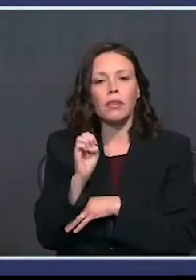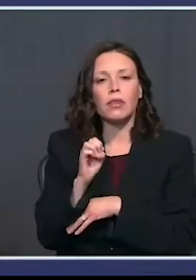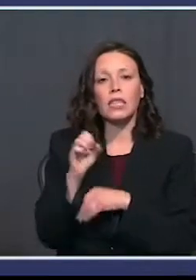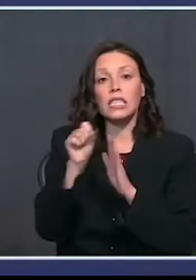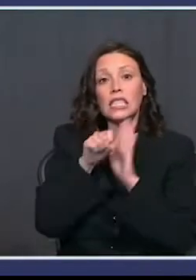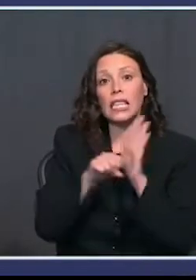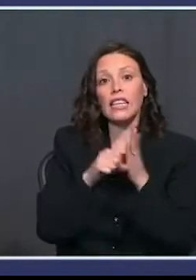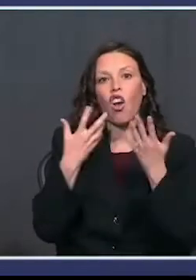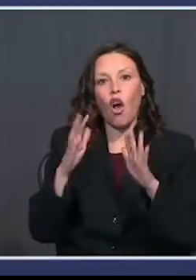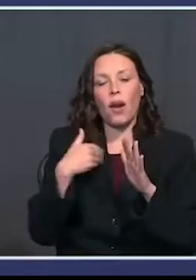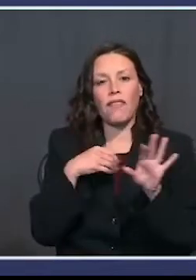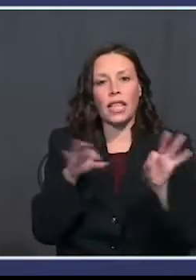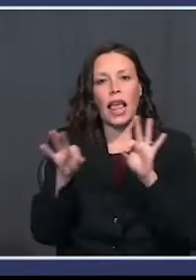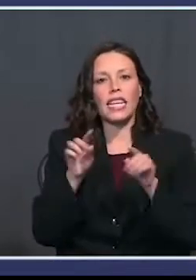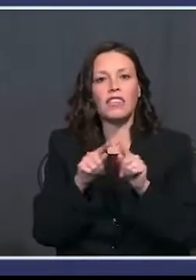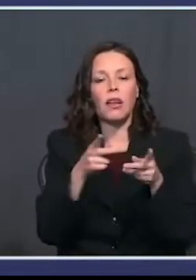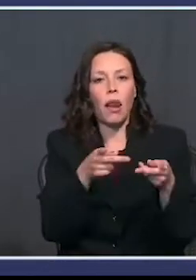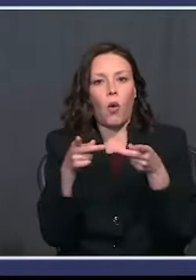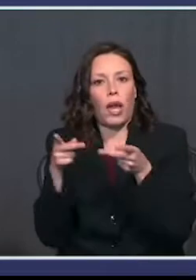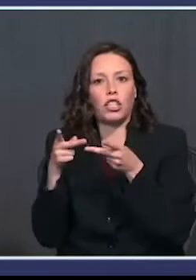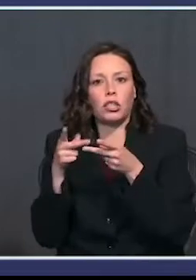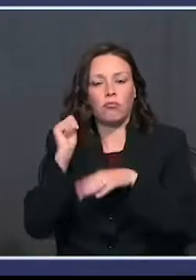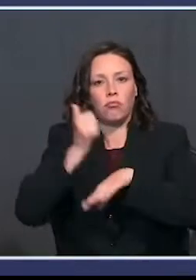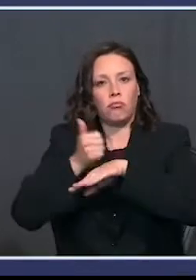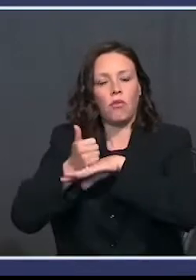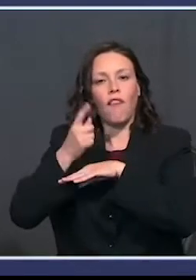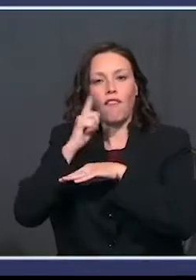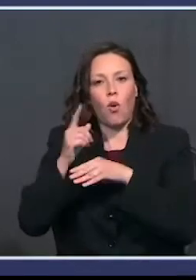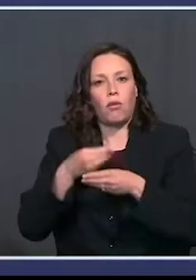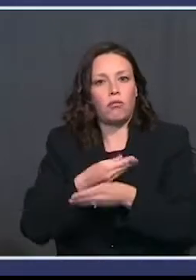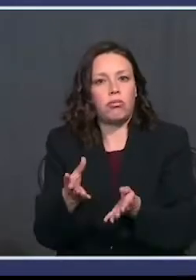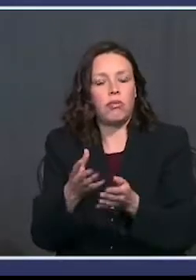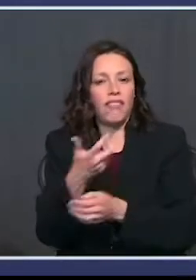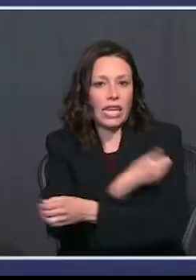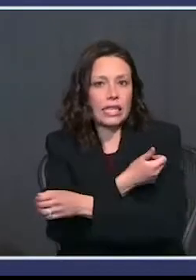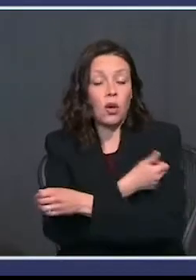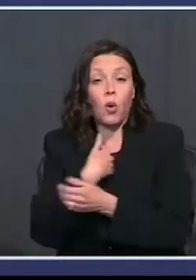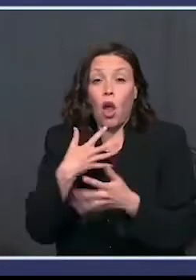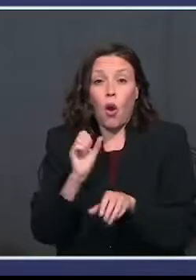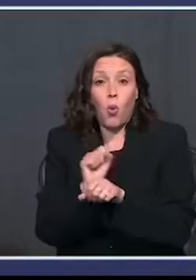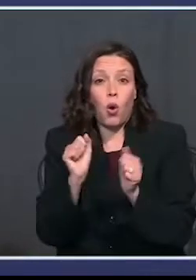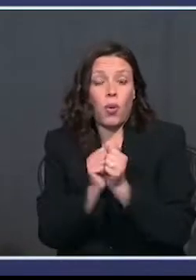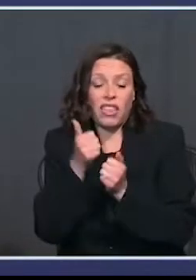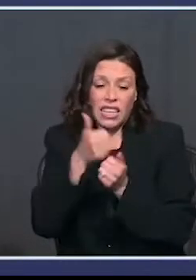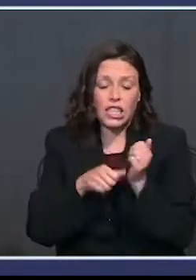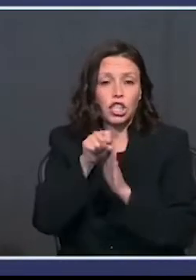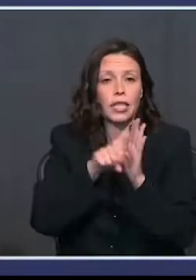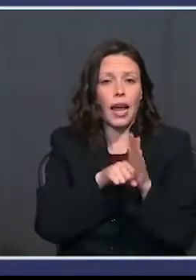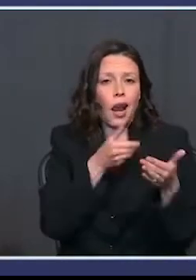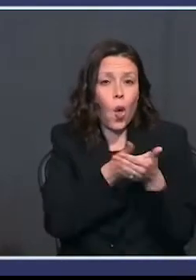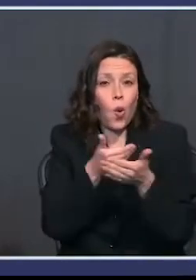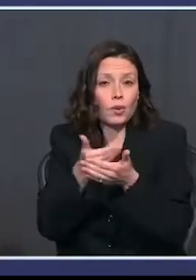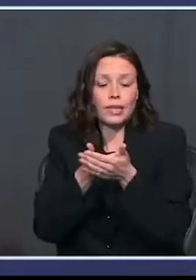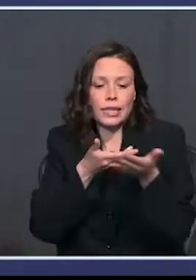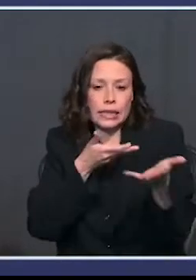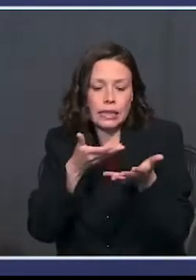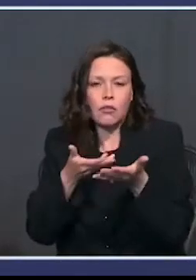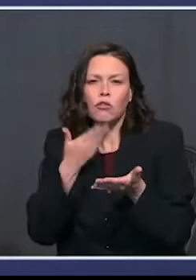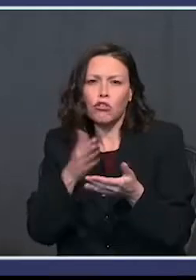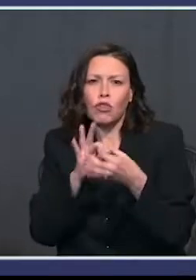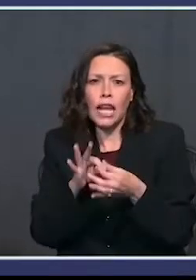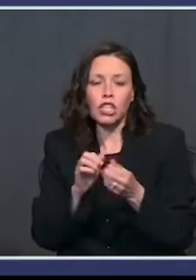,000 sites that will receive the vaccine. We've worked very closely with the states. Actually, we've had very good relationships with